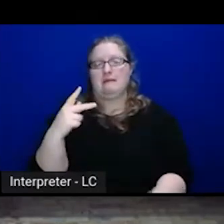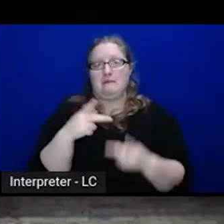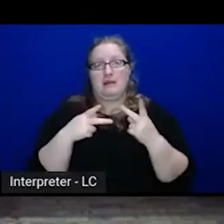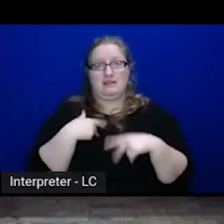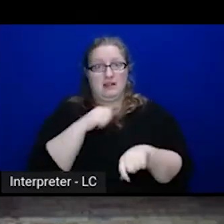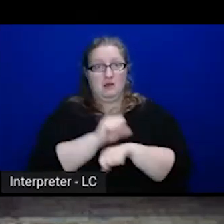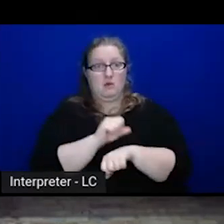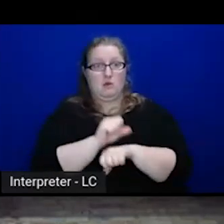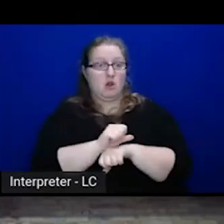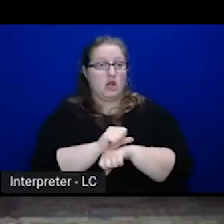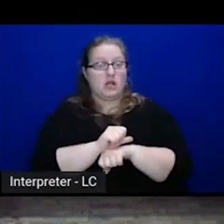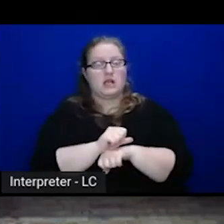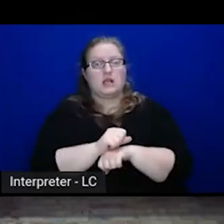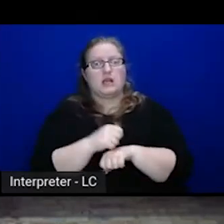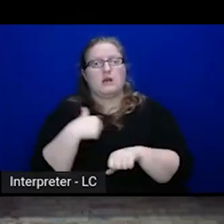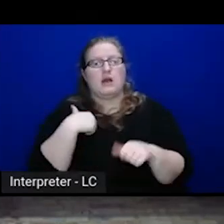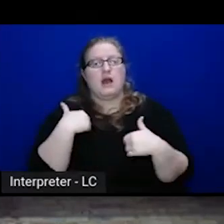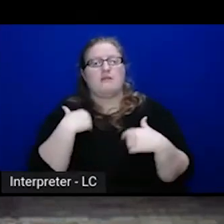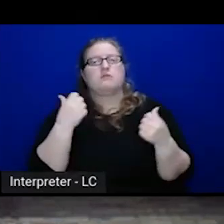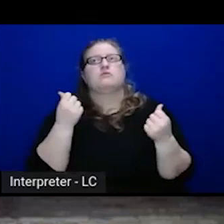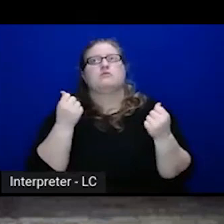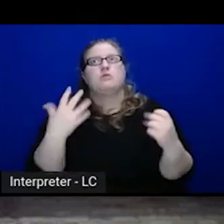a dozen global data centers.